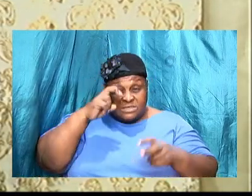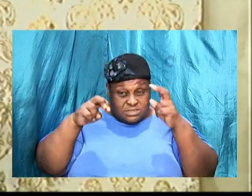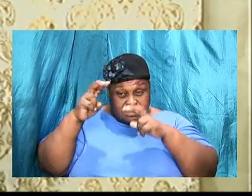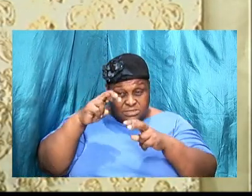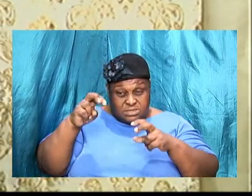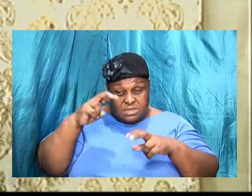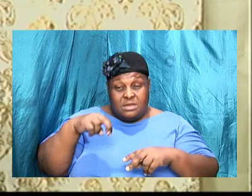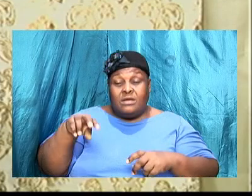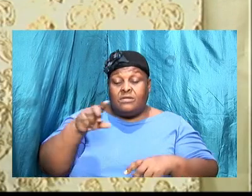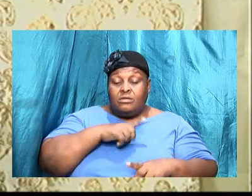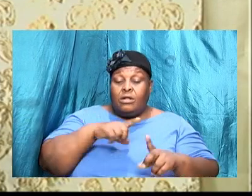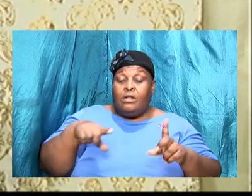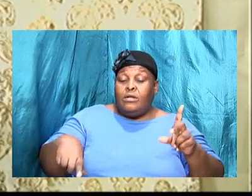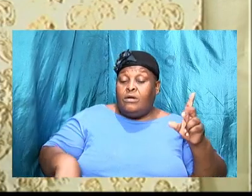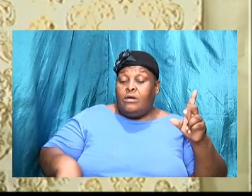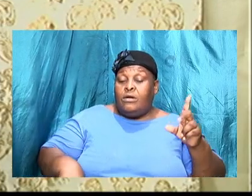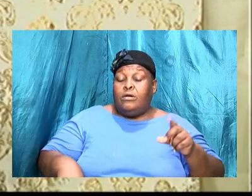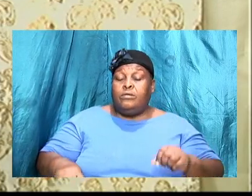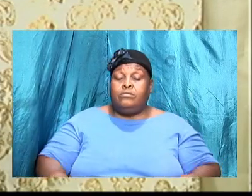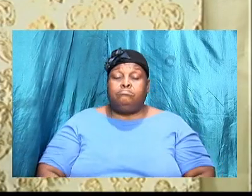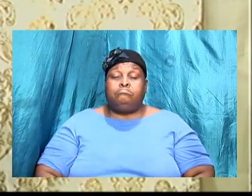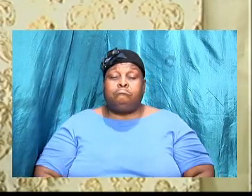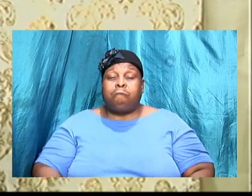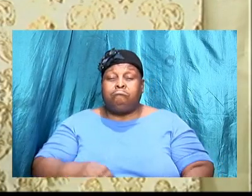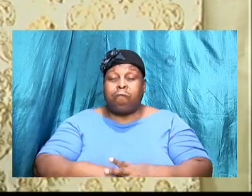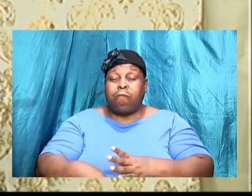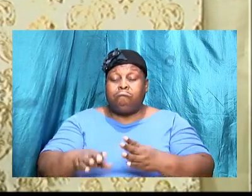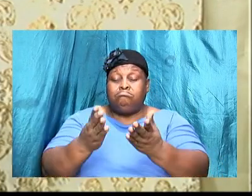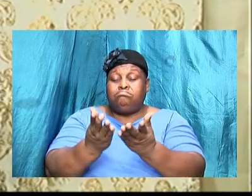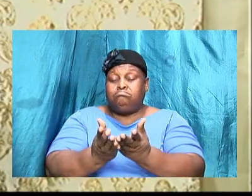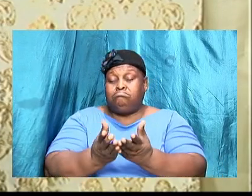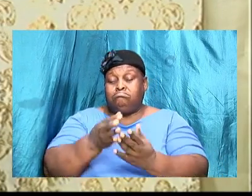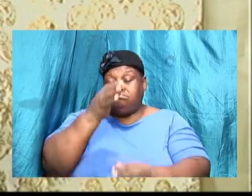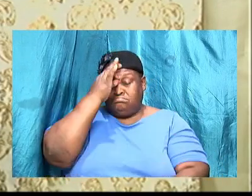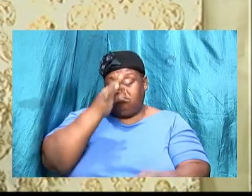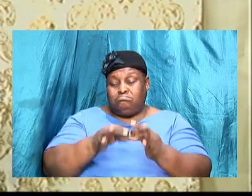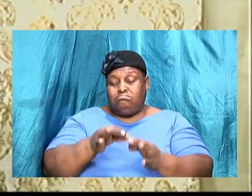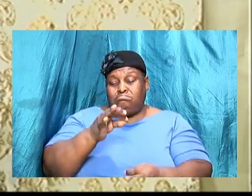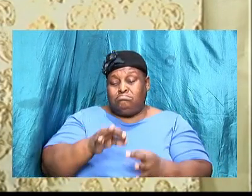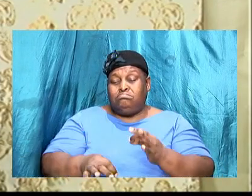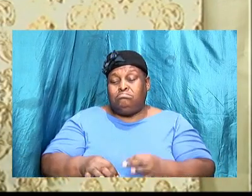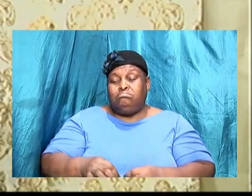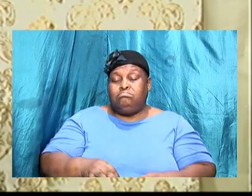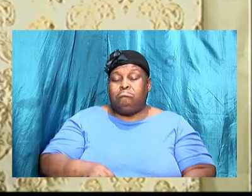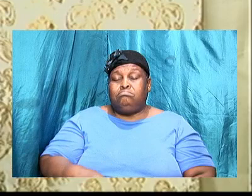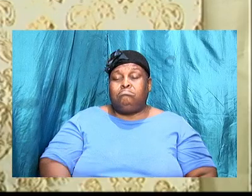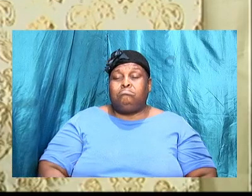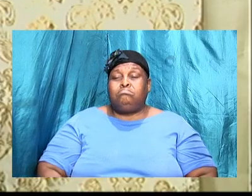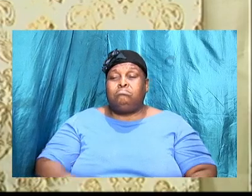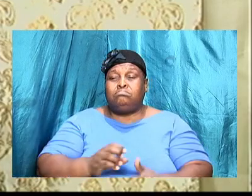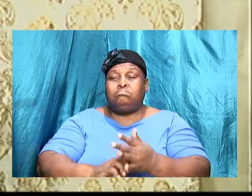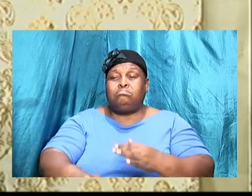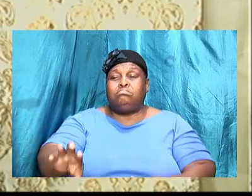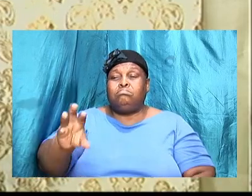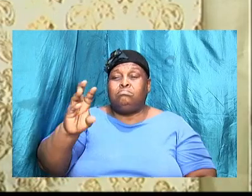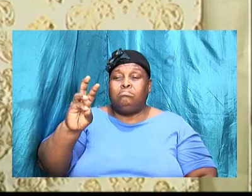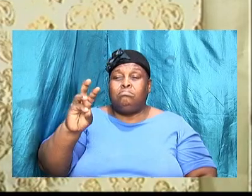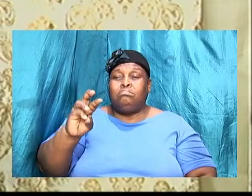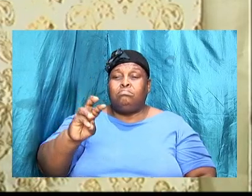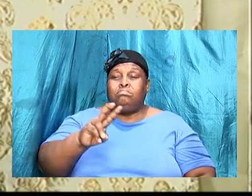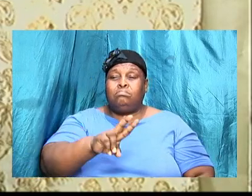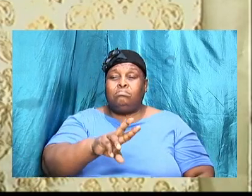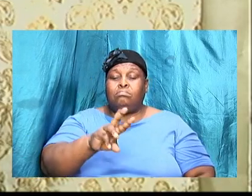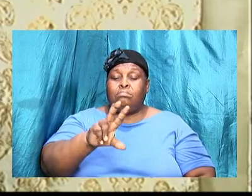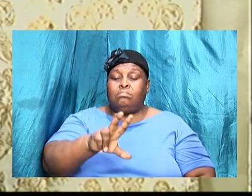Lord when we look in the book of Judges and let us find that Judges chapter 6 36